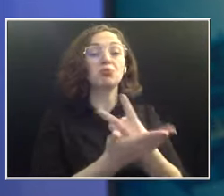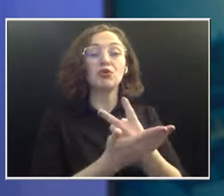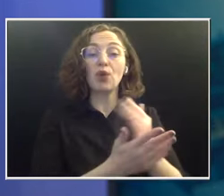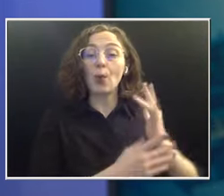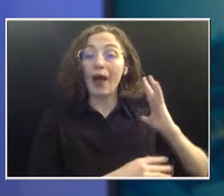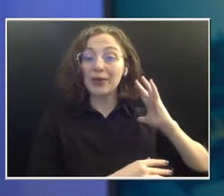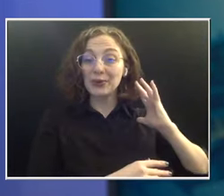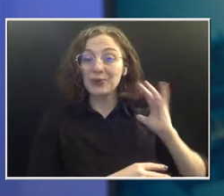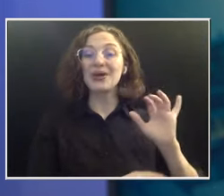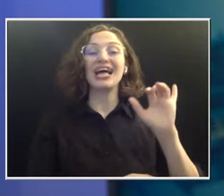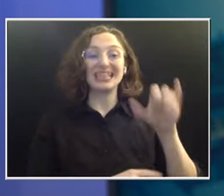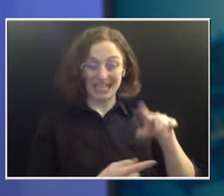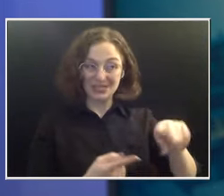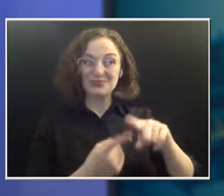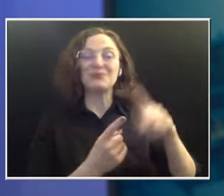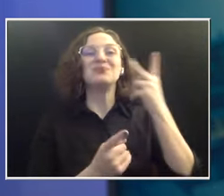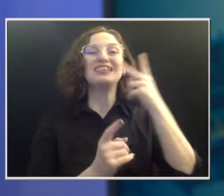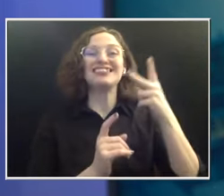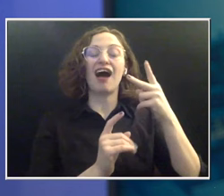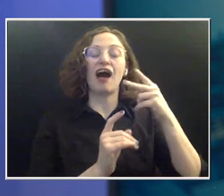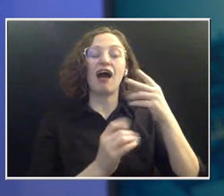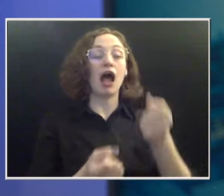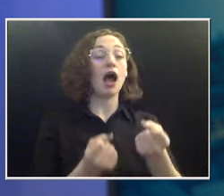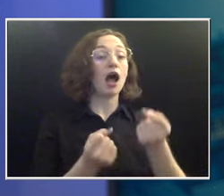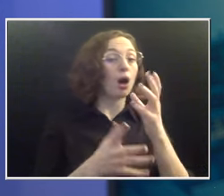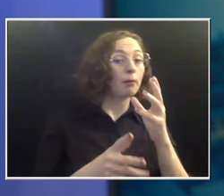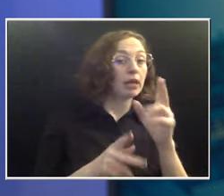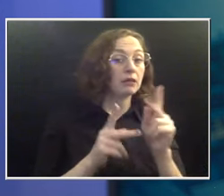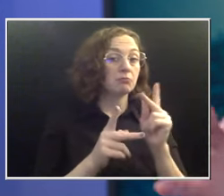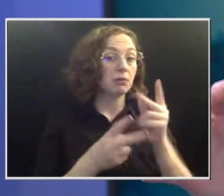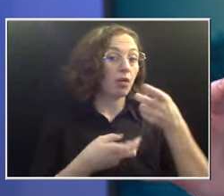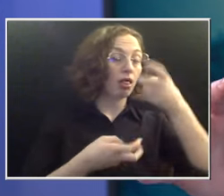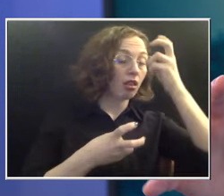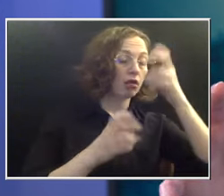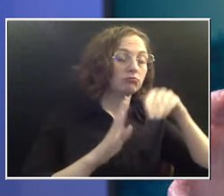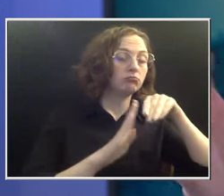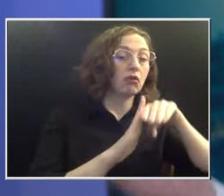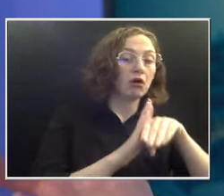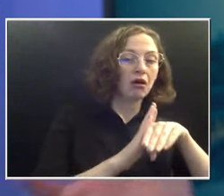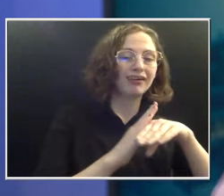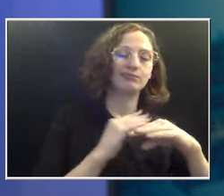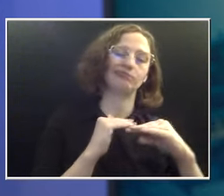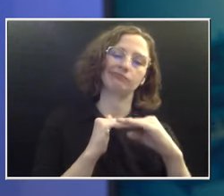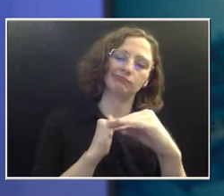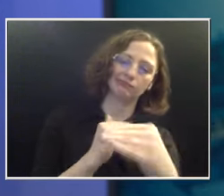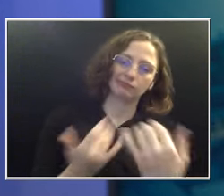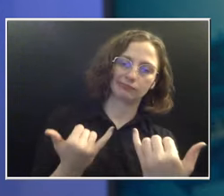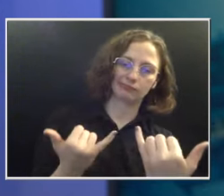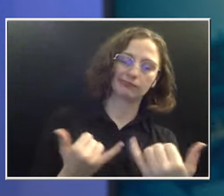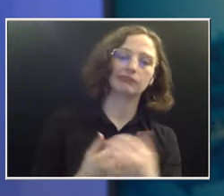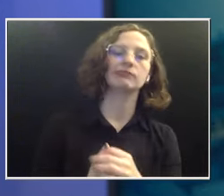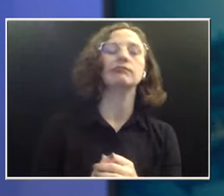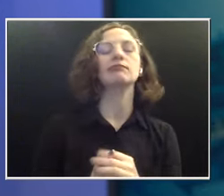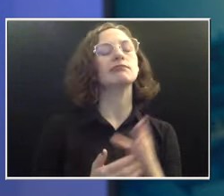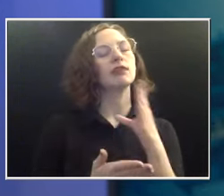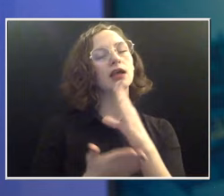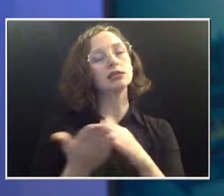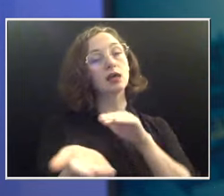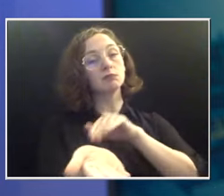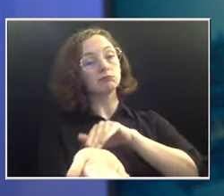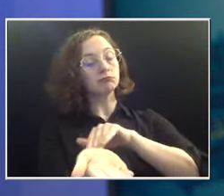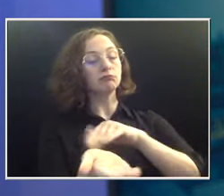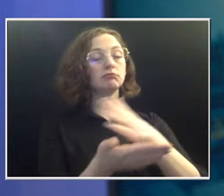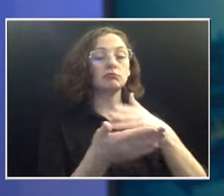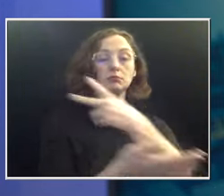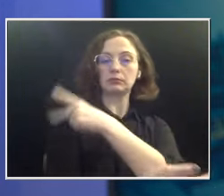out. So increasing vaccination rates. I think that some providers and patients with the new guidelines